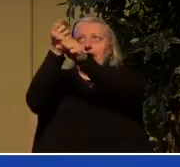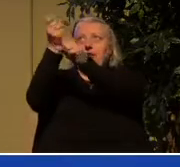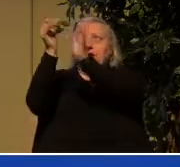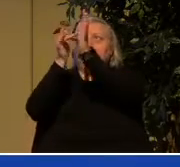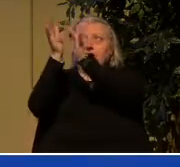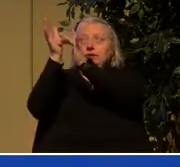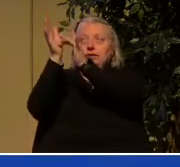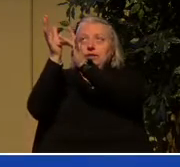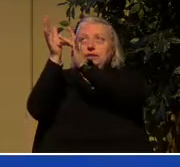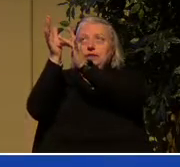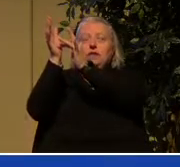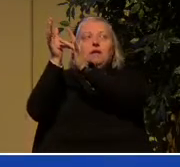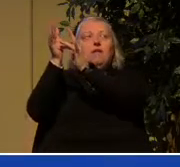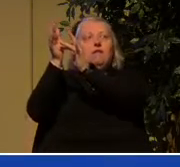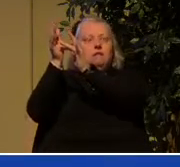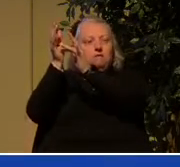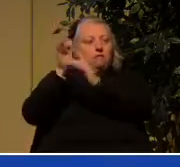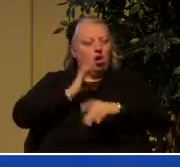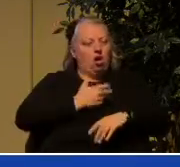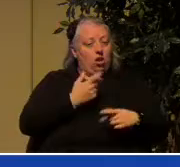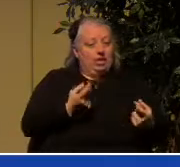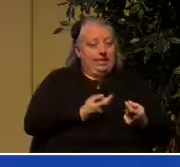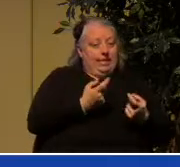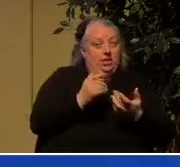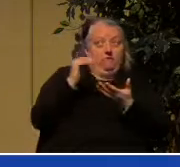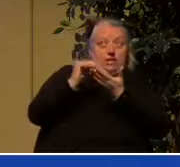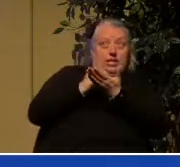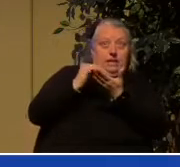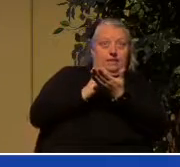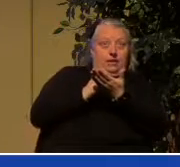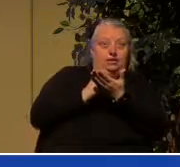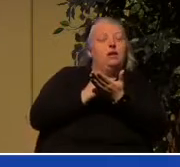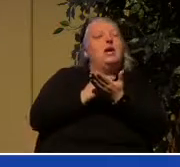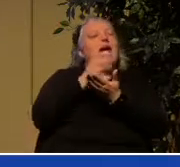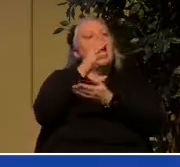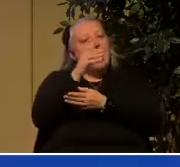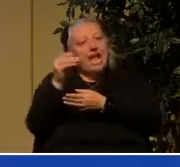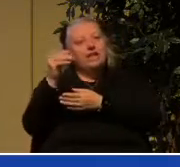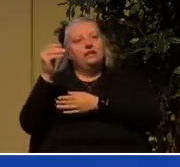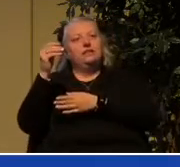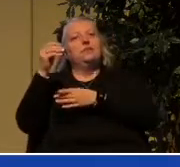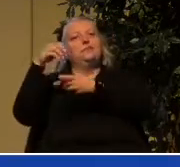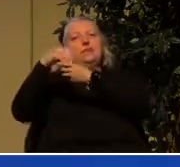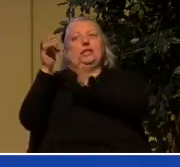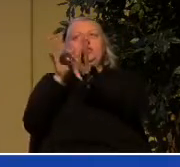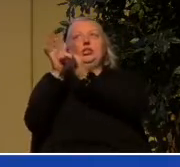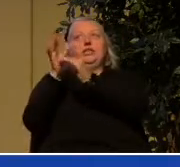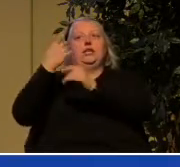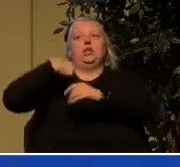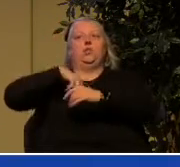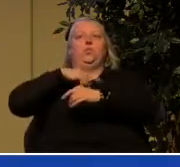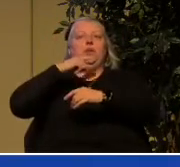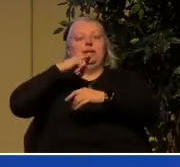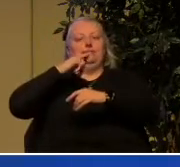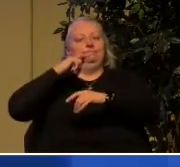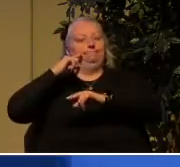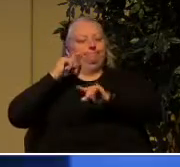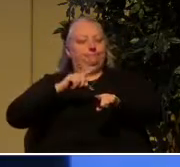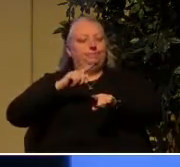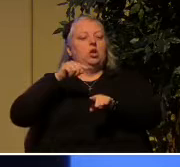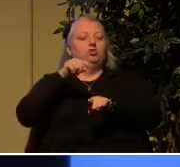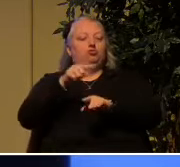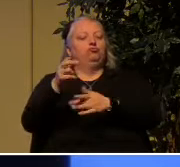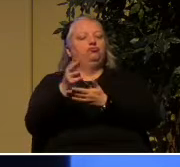forgiven but in Christ we are declared righteous we are positionally placed in